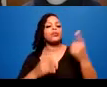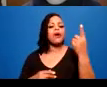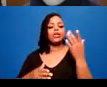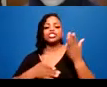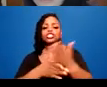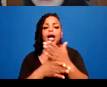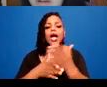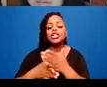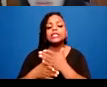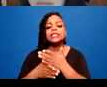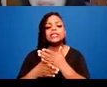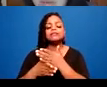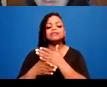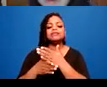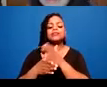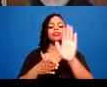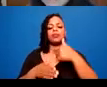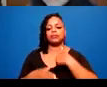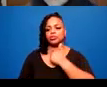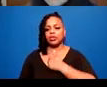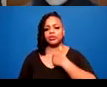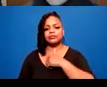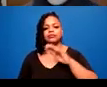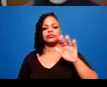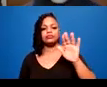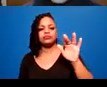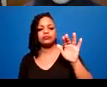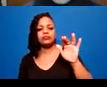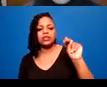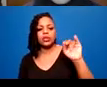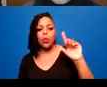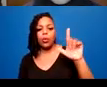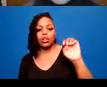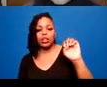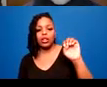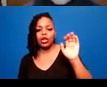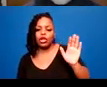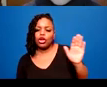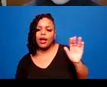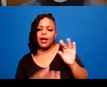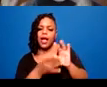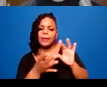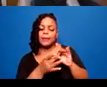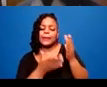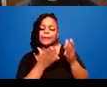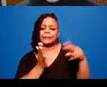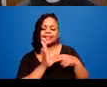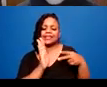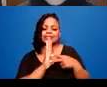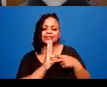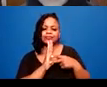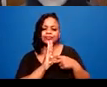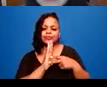Oh, sorry, Nicole. Maybe it meant also the positive side of